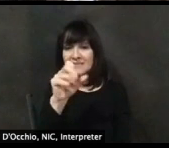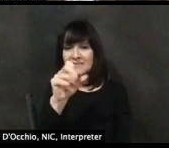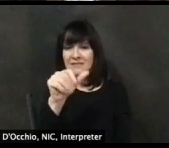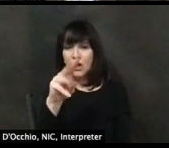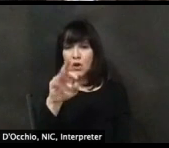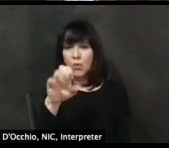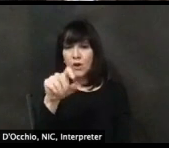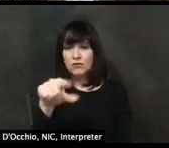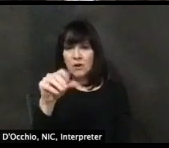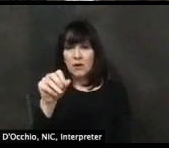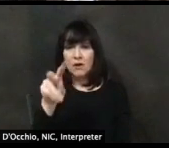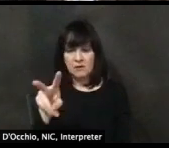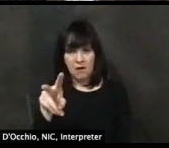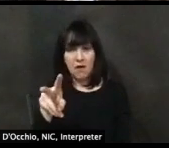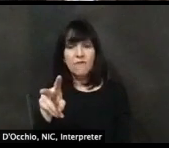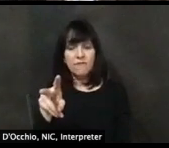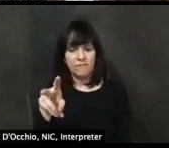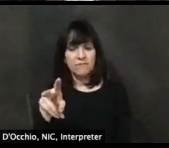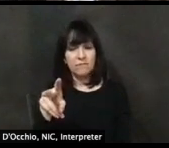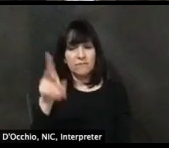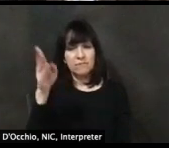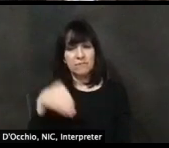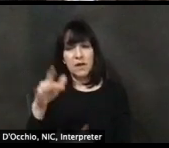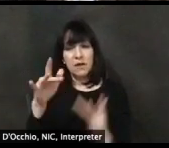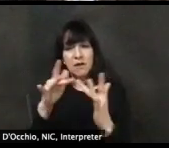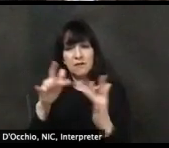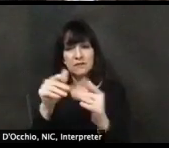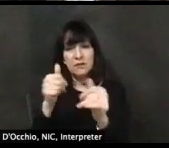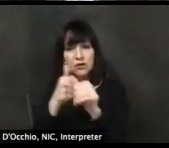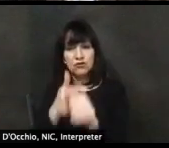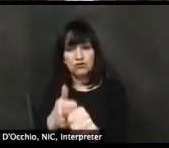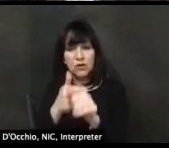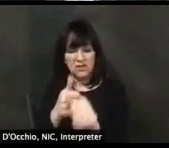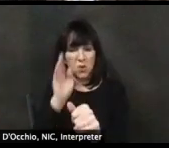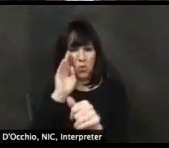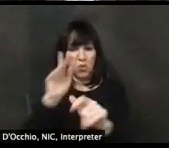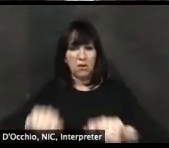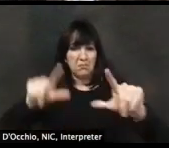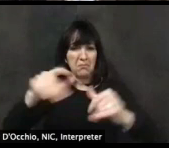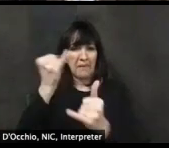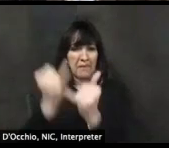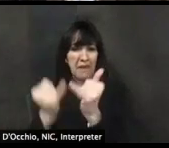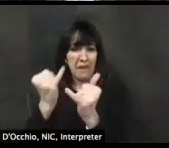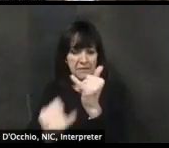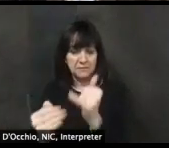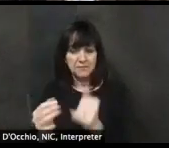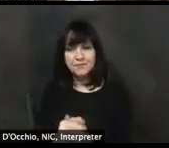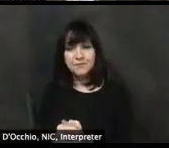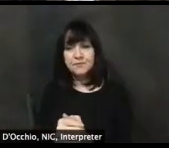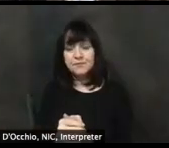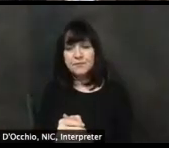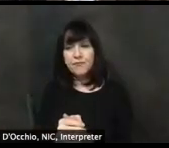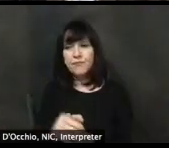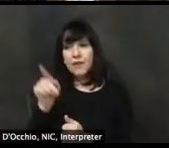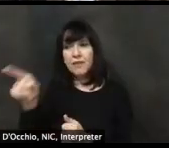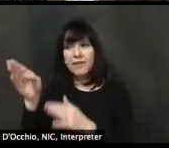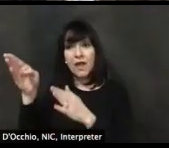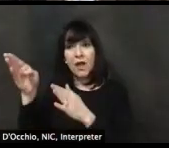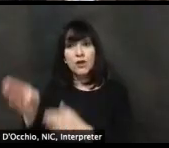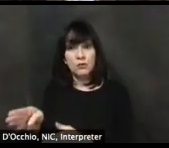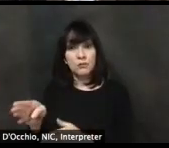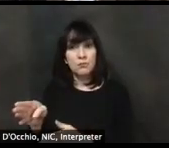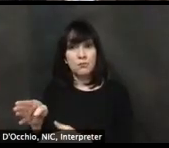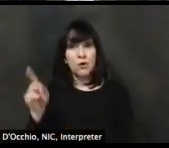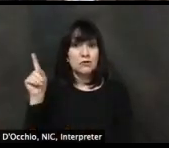interested, uh, obviously in, in helping out there. I know this, this one, uh, hits close to home, Damian, for you, but a question about, uh,